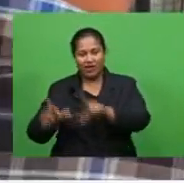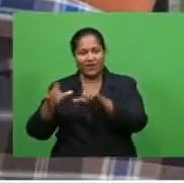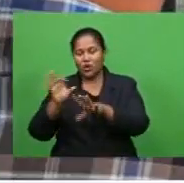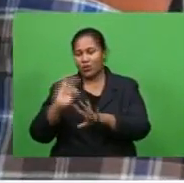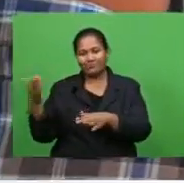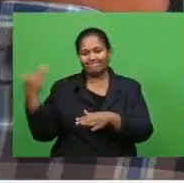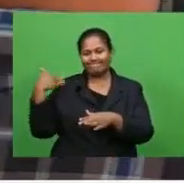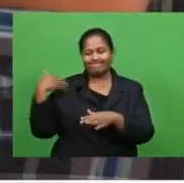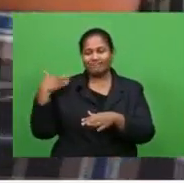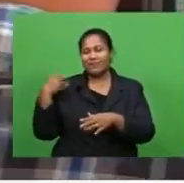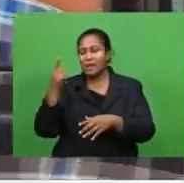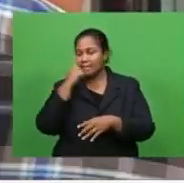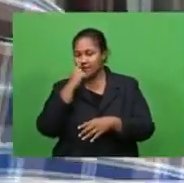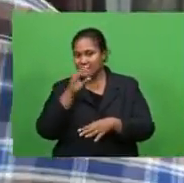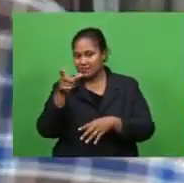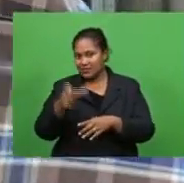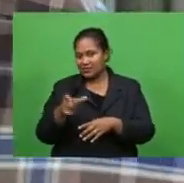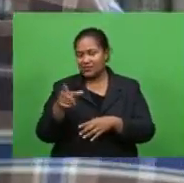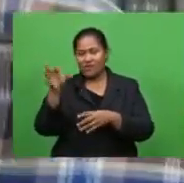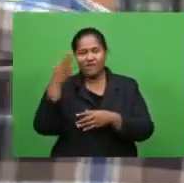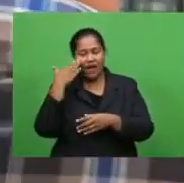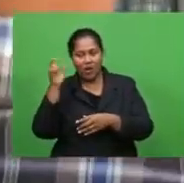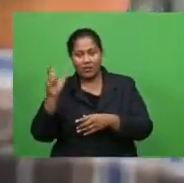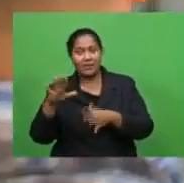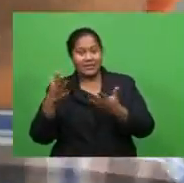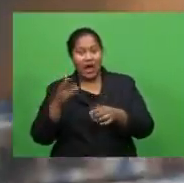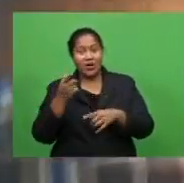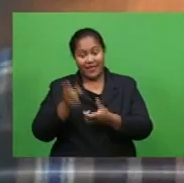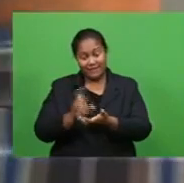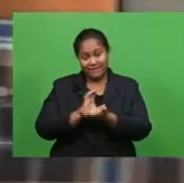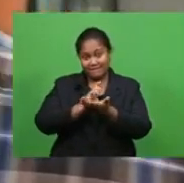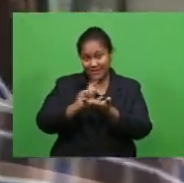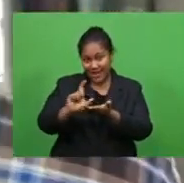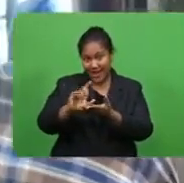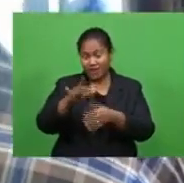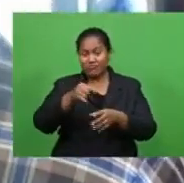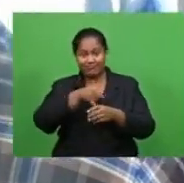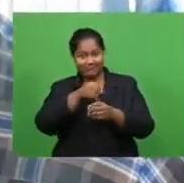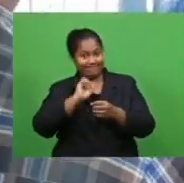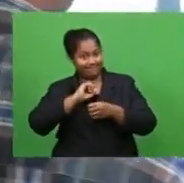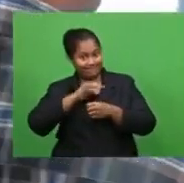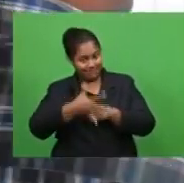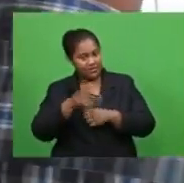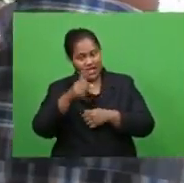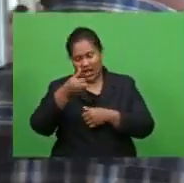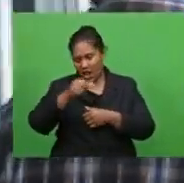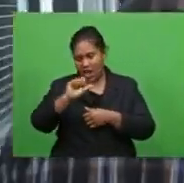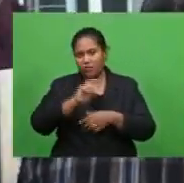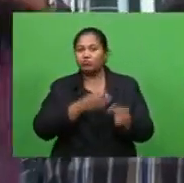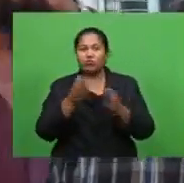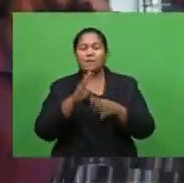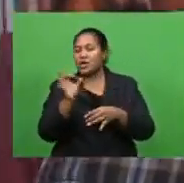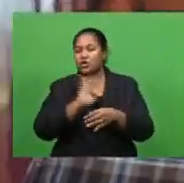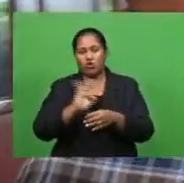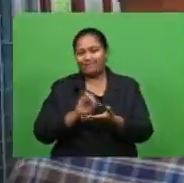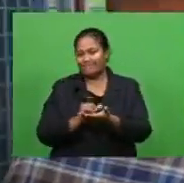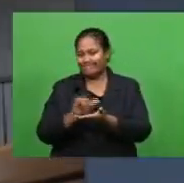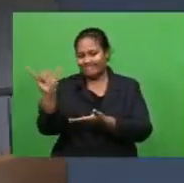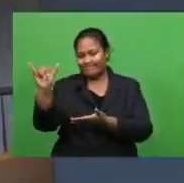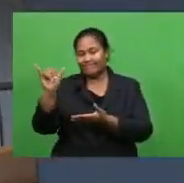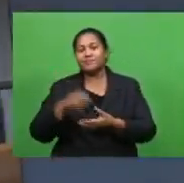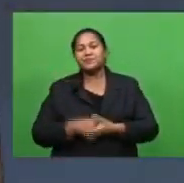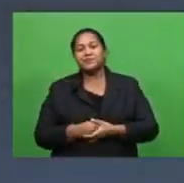with witnesses. Since Saeed has been medically cleared of COVID-19, he is allowed movement but not out of the country.